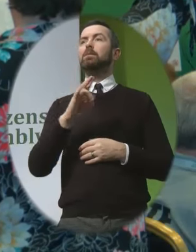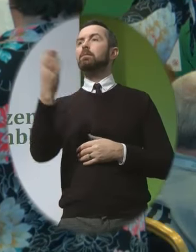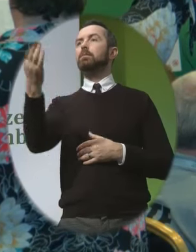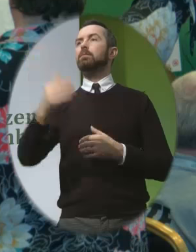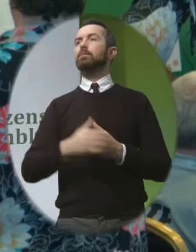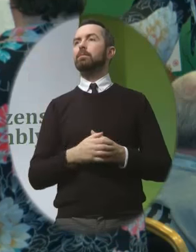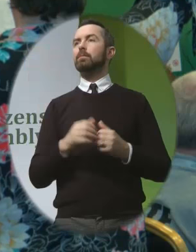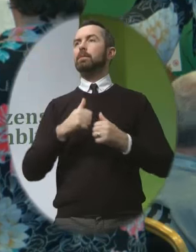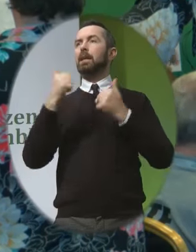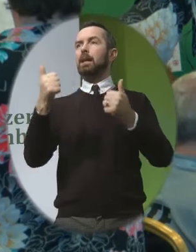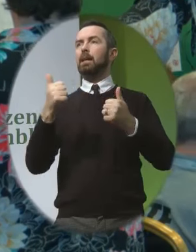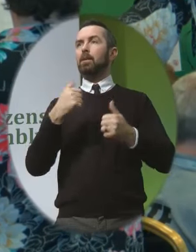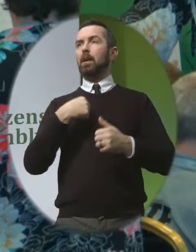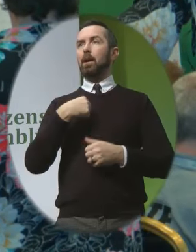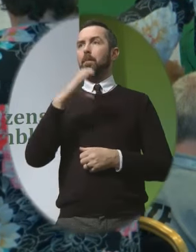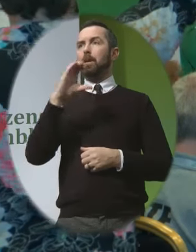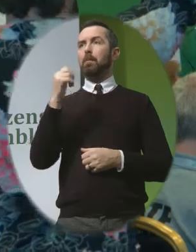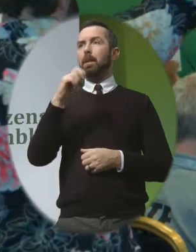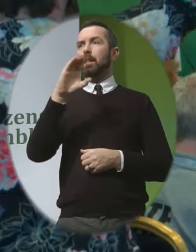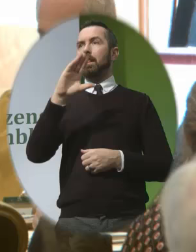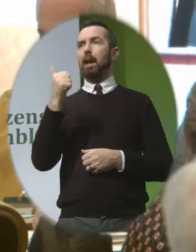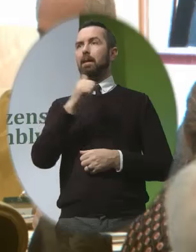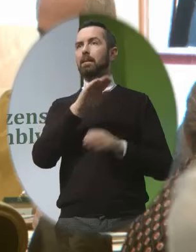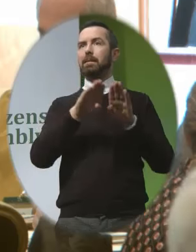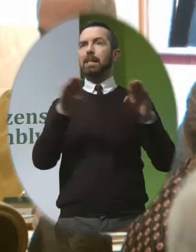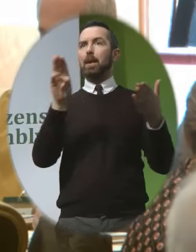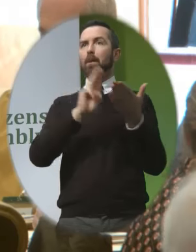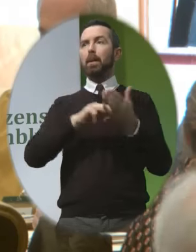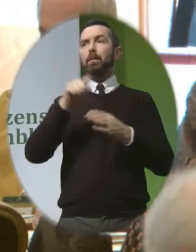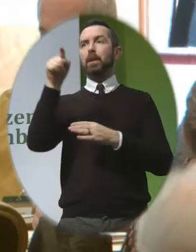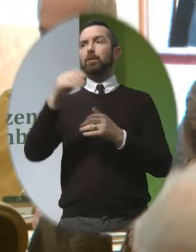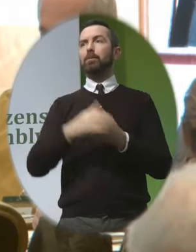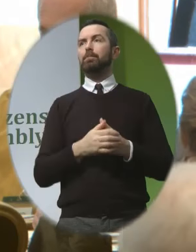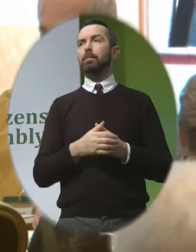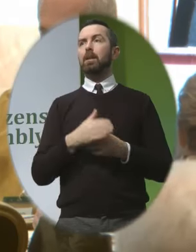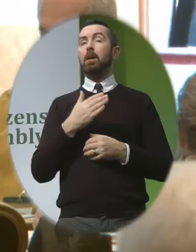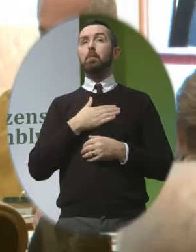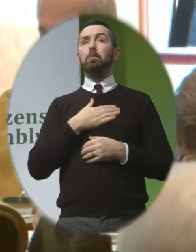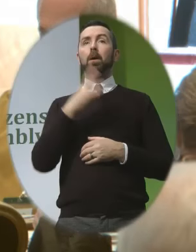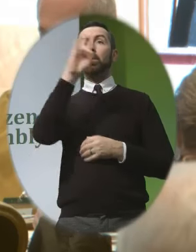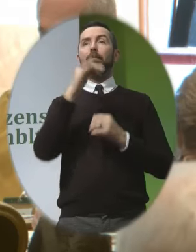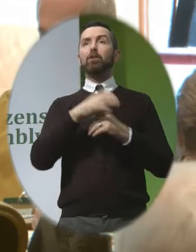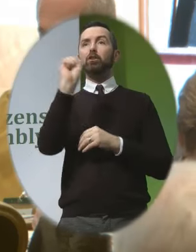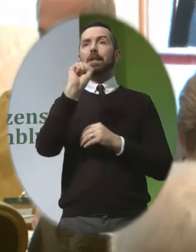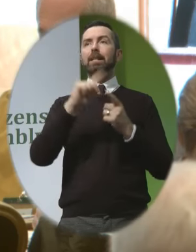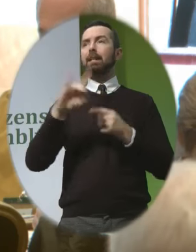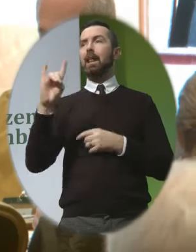Hi, my name's Fanula, I'm a table member over here Sinead, my question's for you and Helen